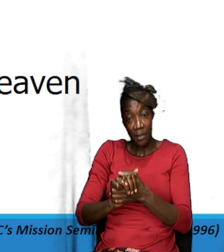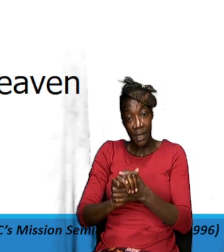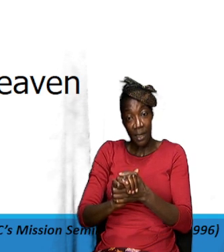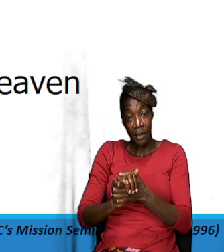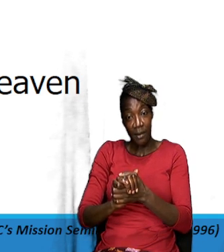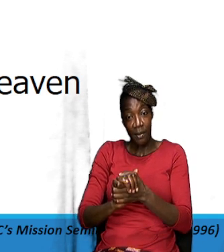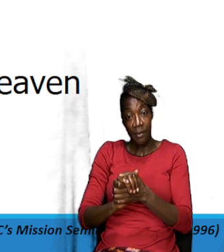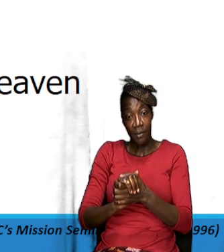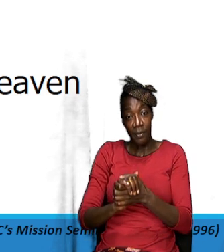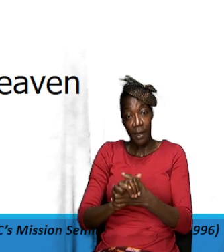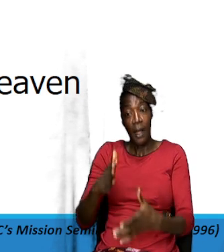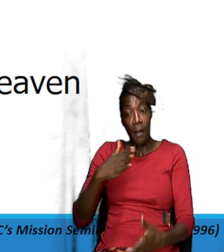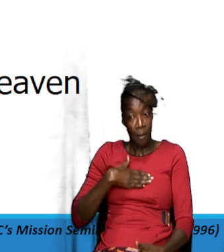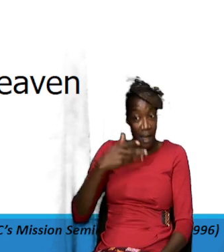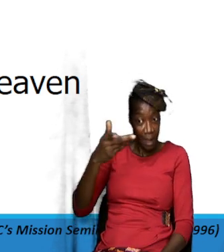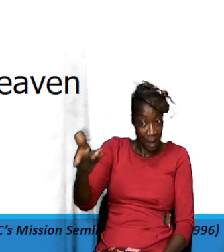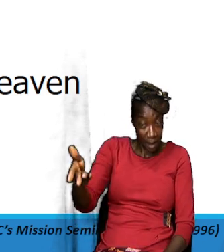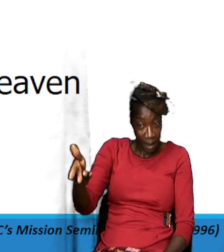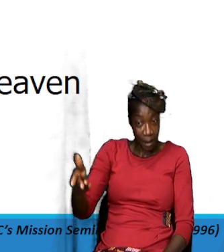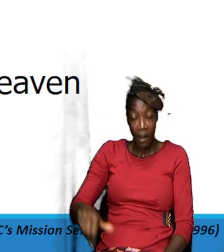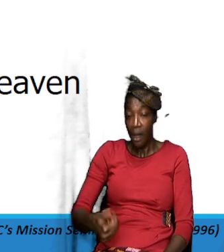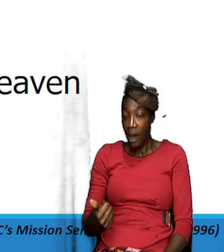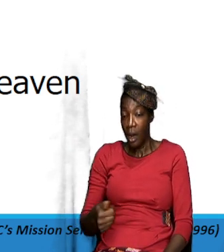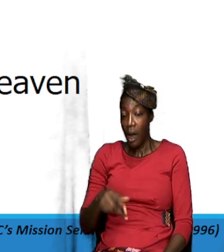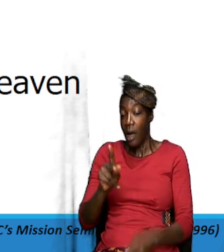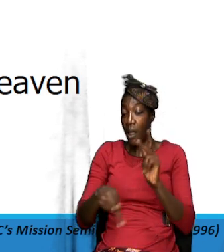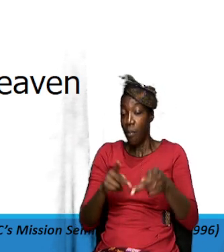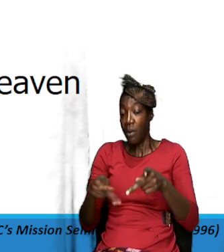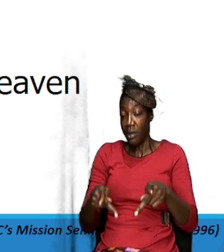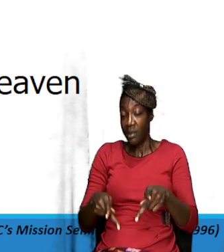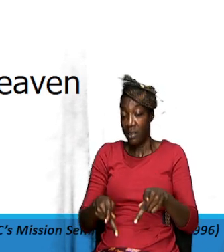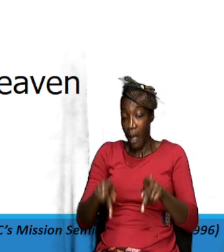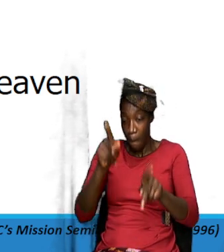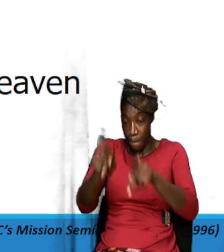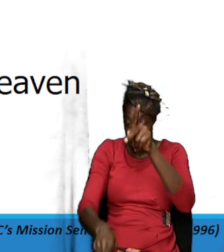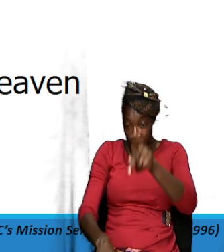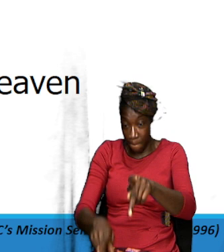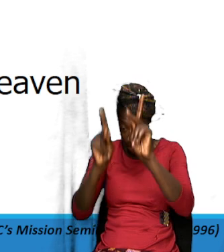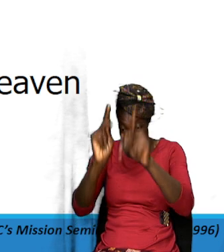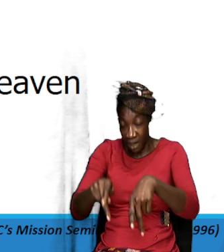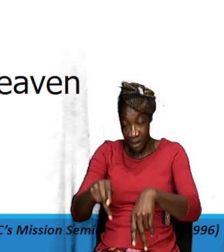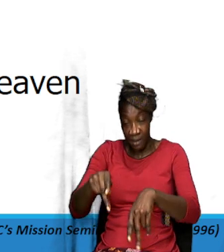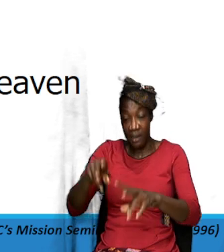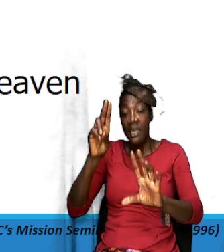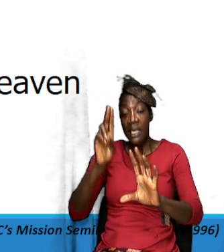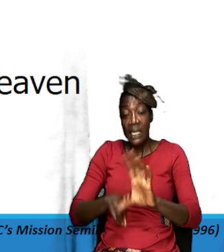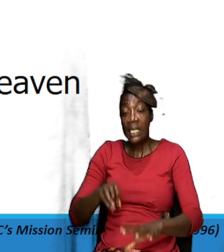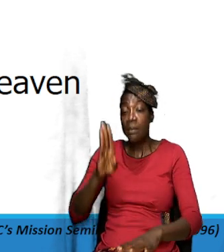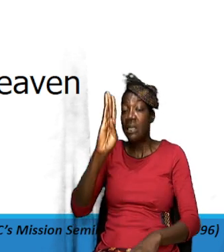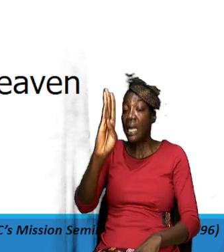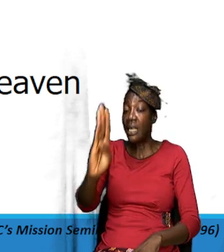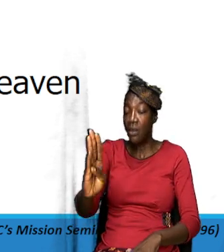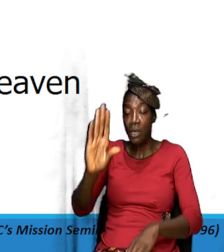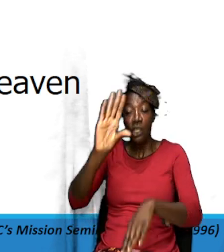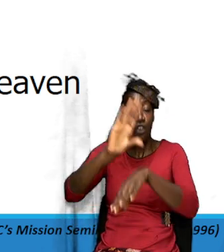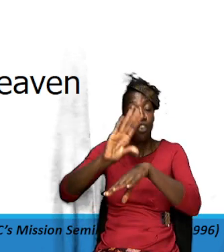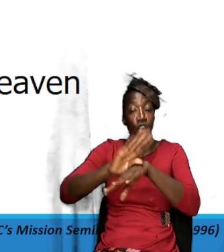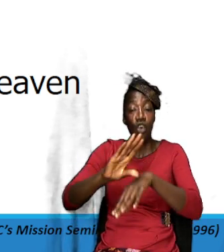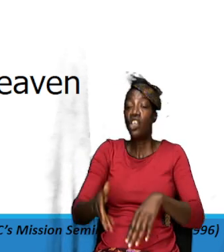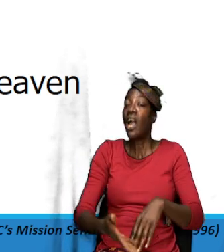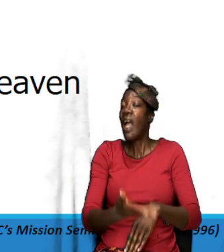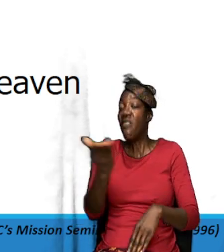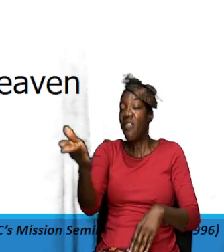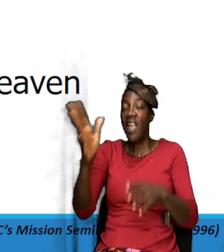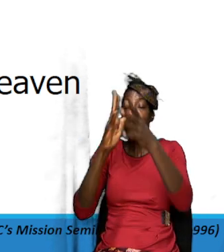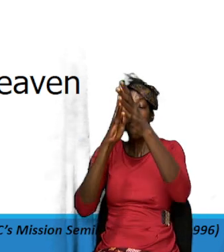father also is the person that sits beside you in church it is his it is he is their father also